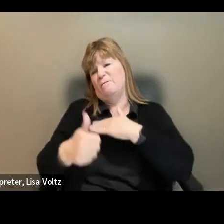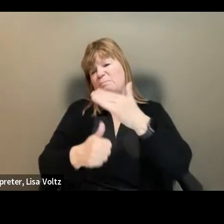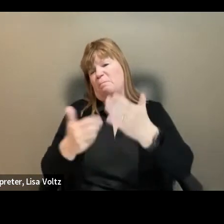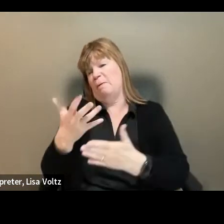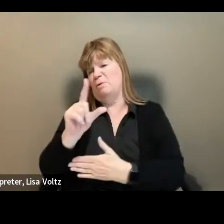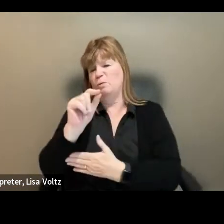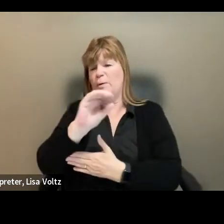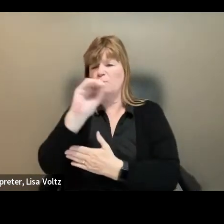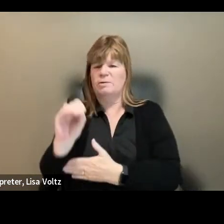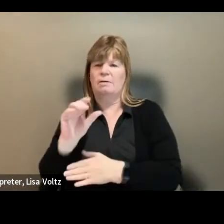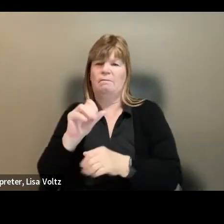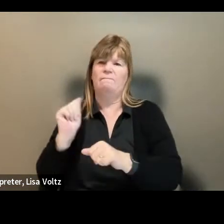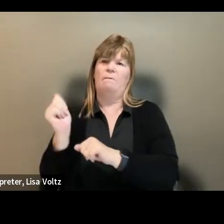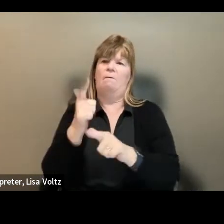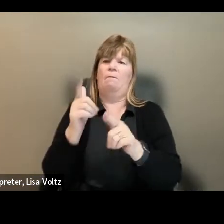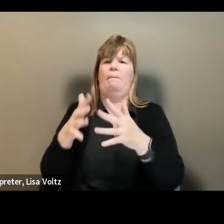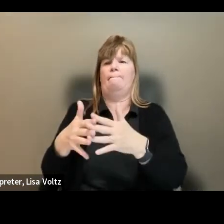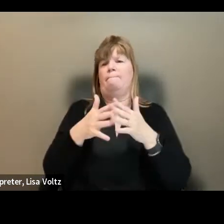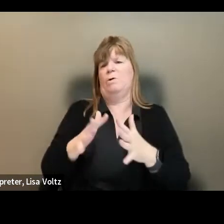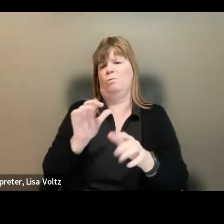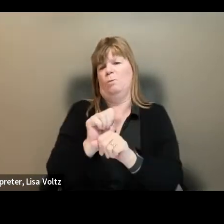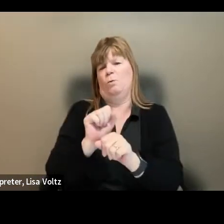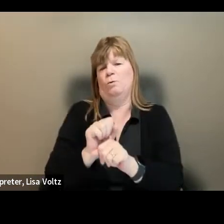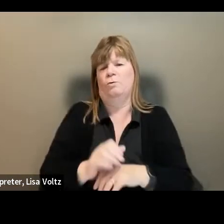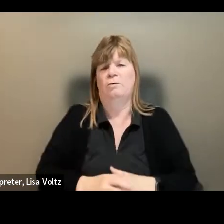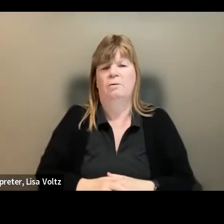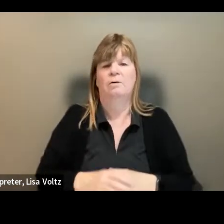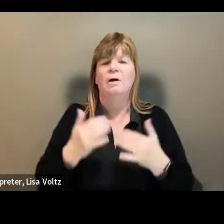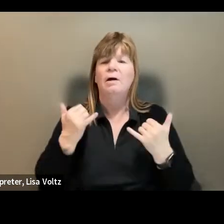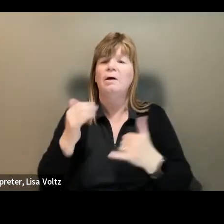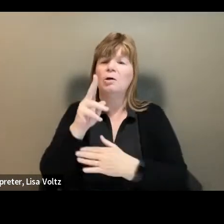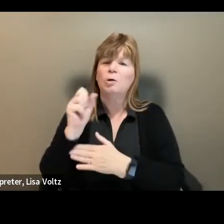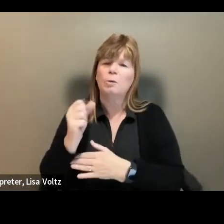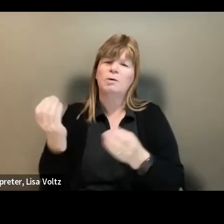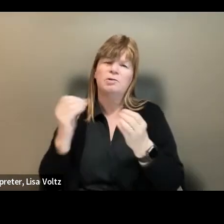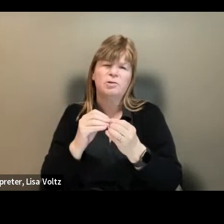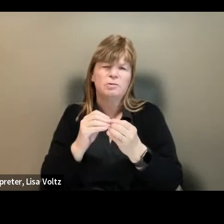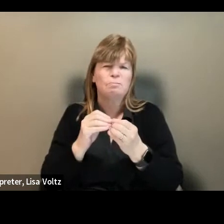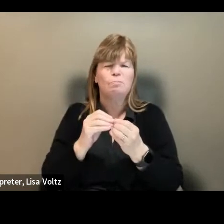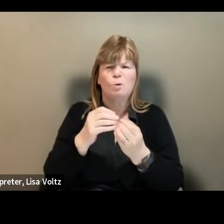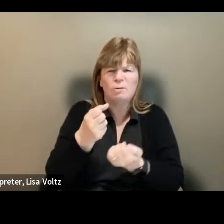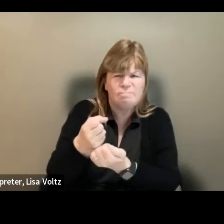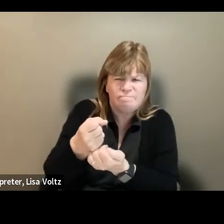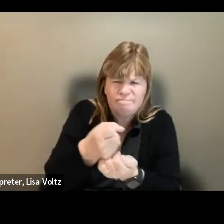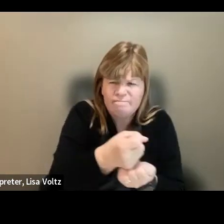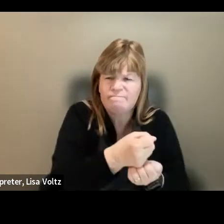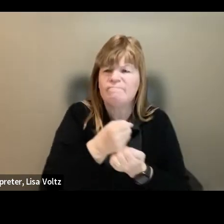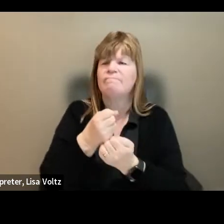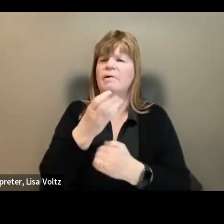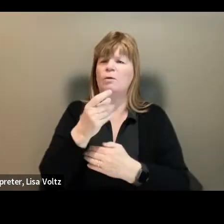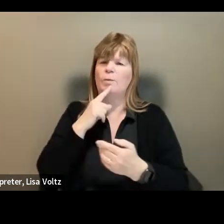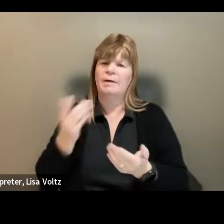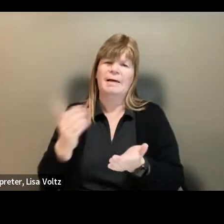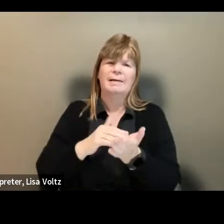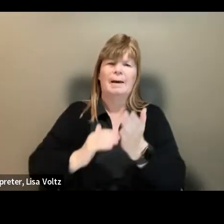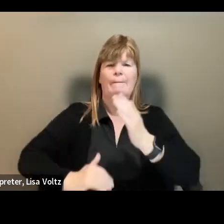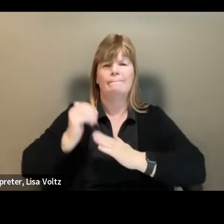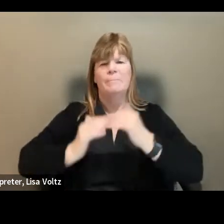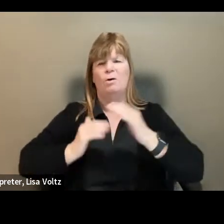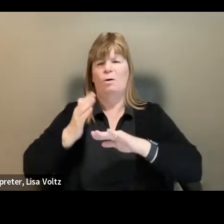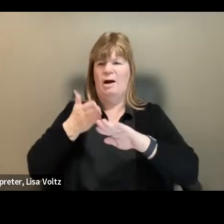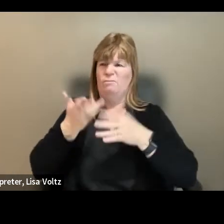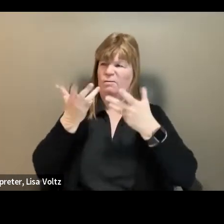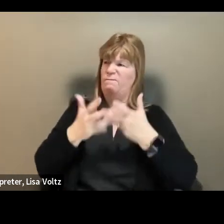American workforce. As our country makes major investments in our infrastructure and as we rebuild from the pandemic,